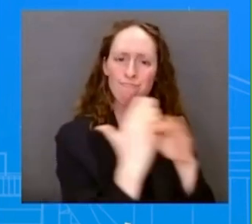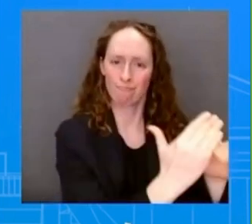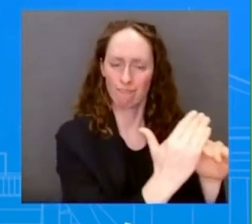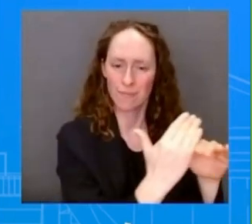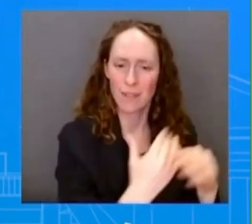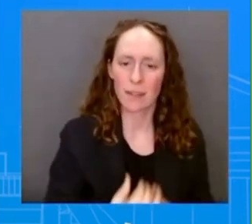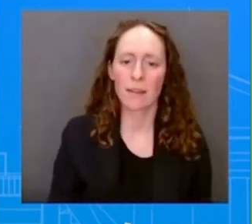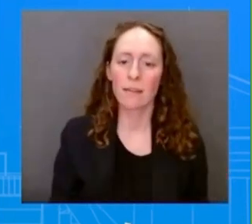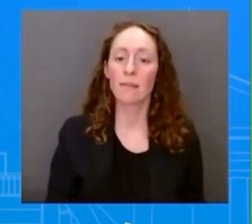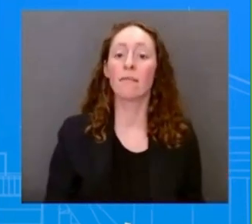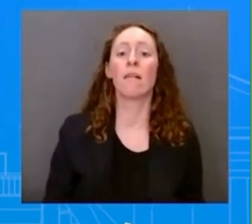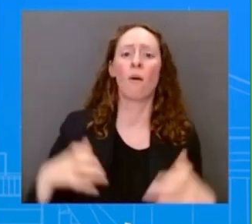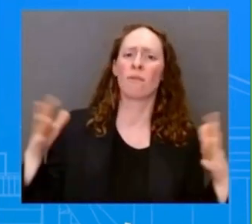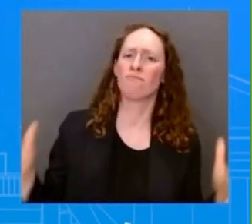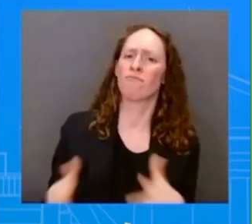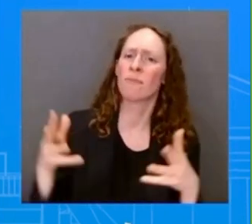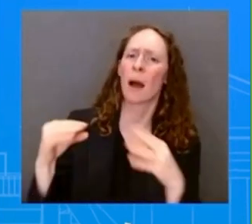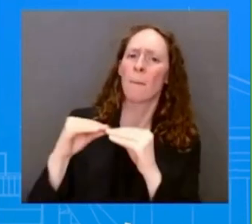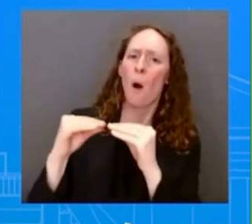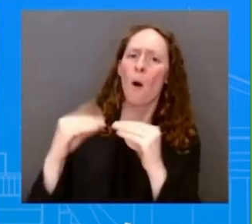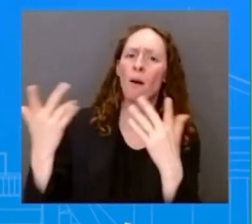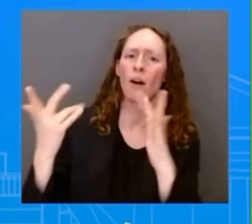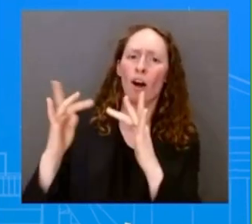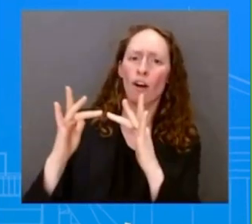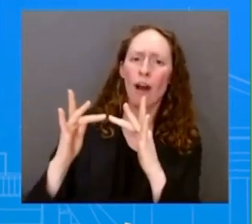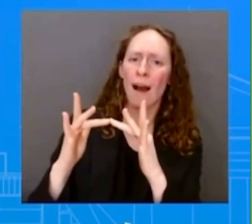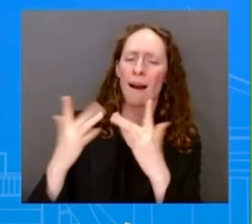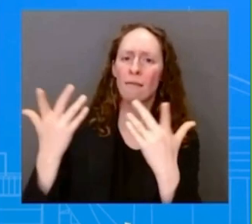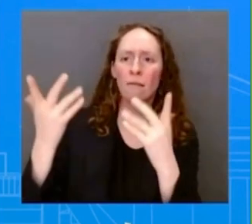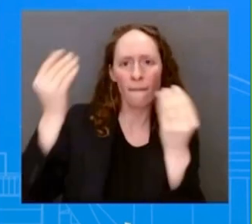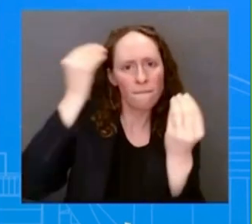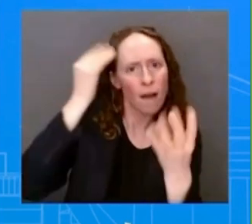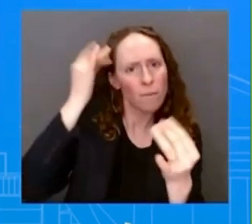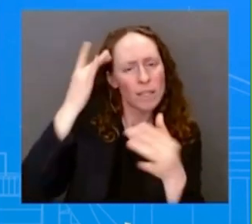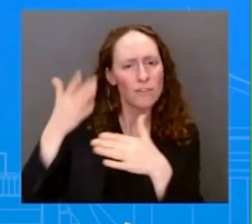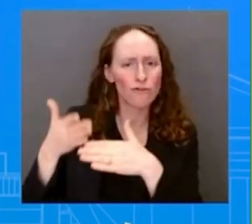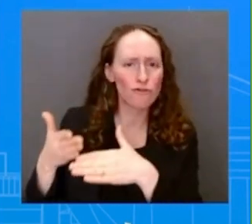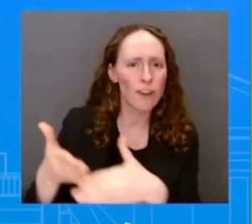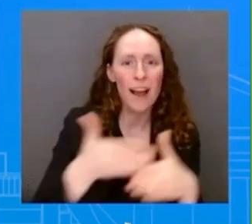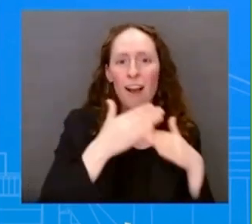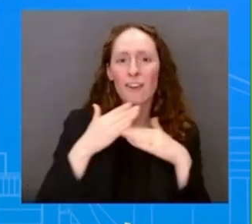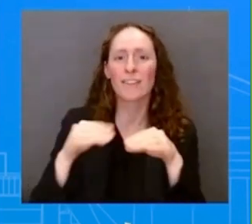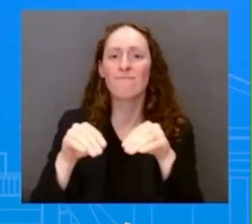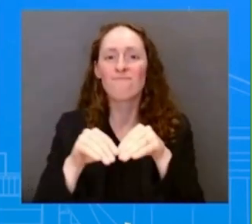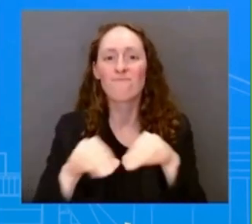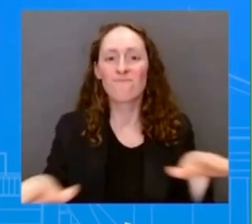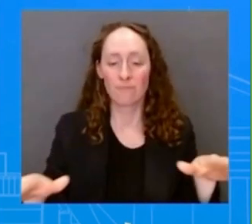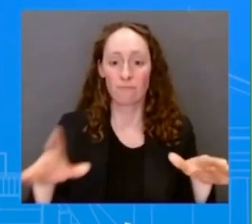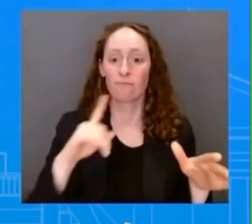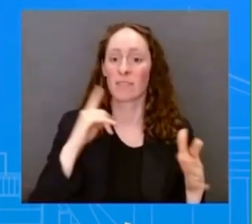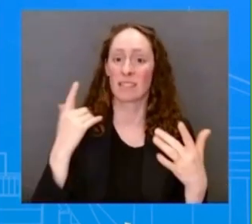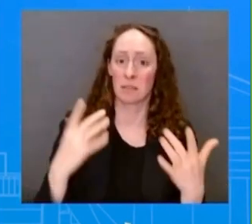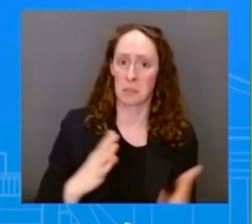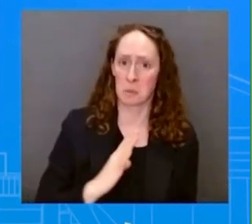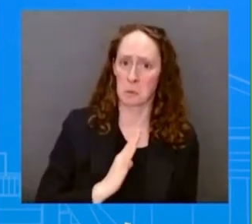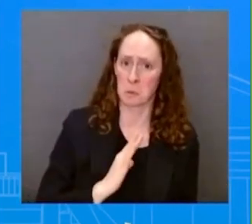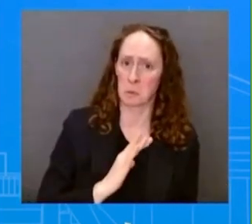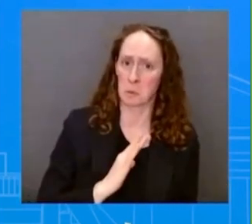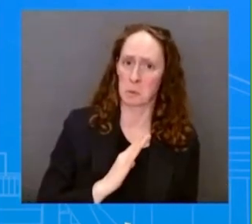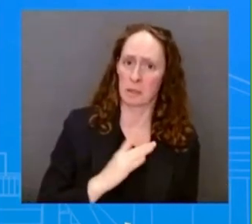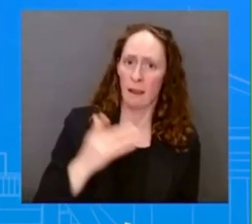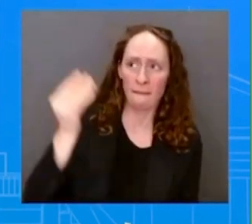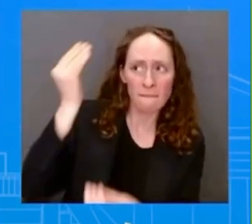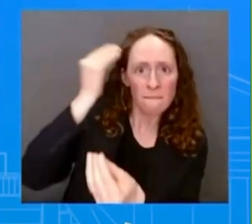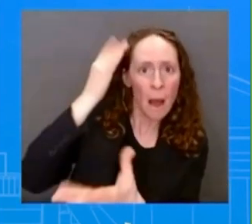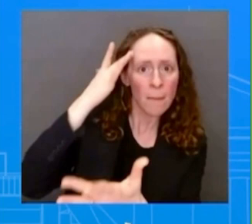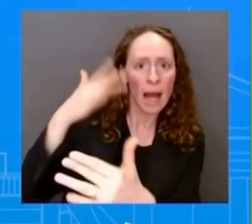which will help close the global digital gender divide. Yesterday the vice president underscored to 8,000 young